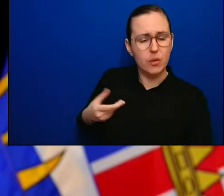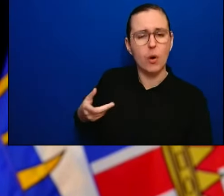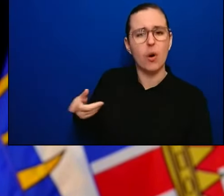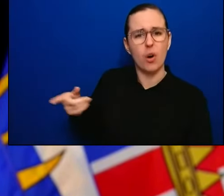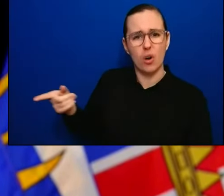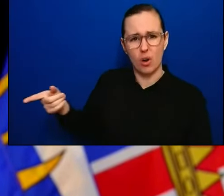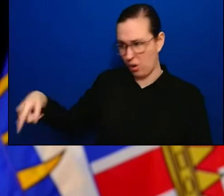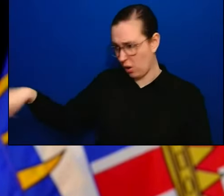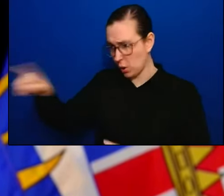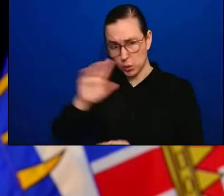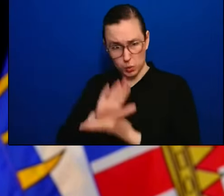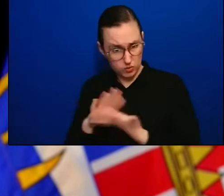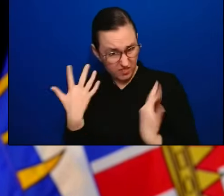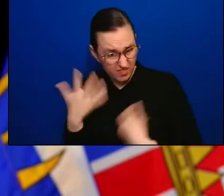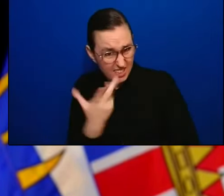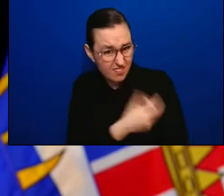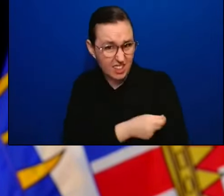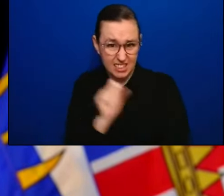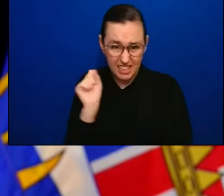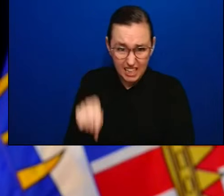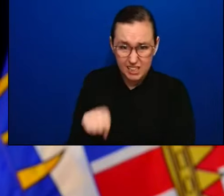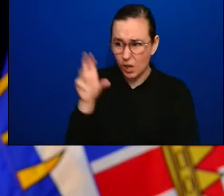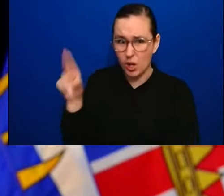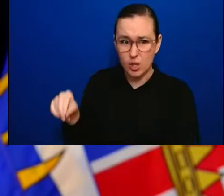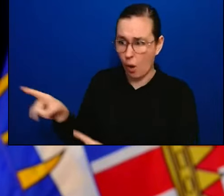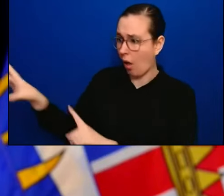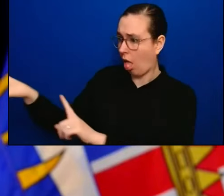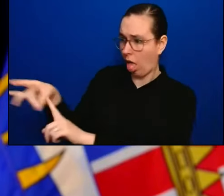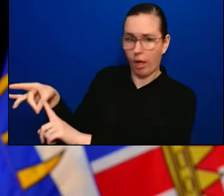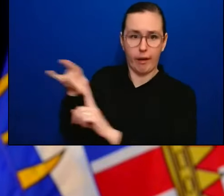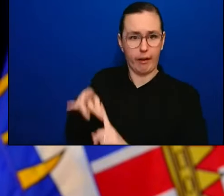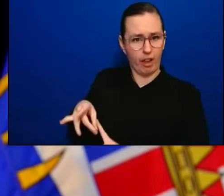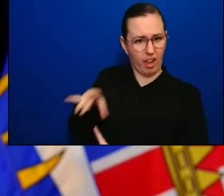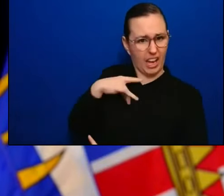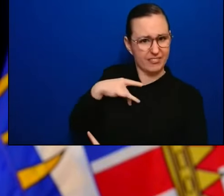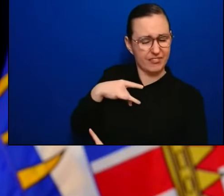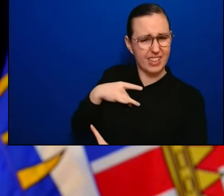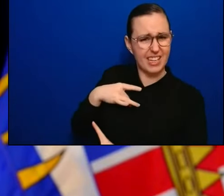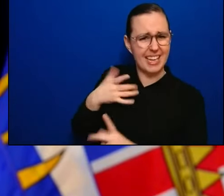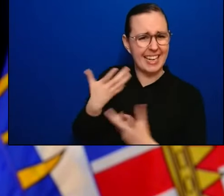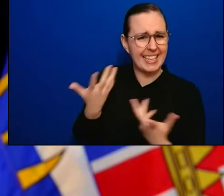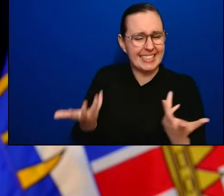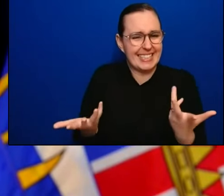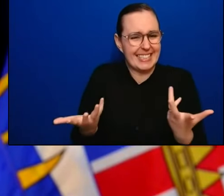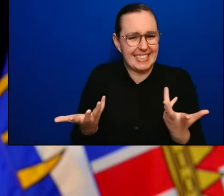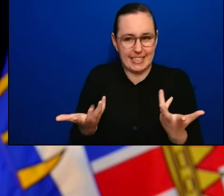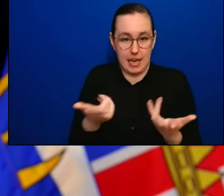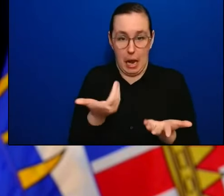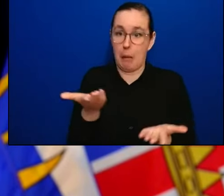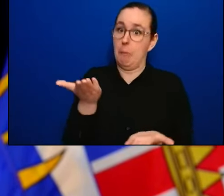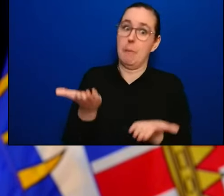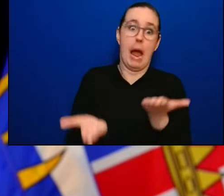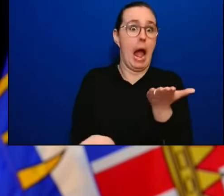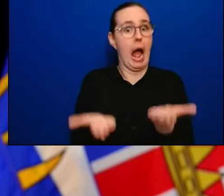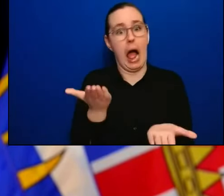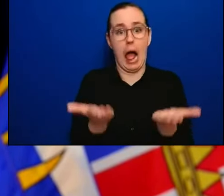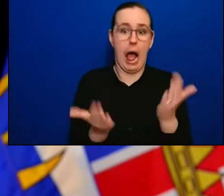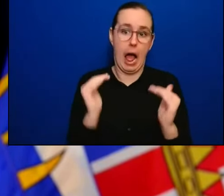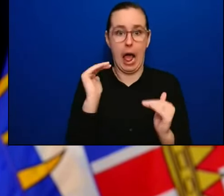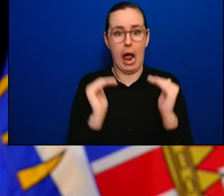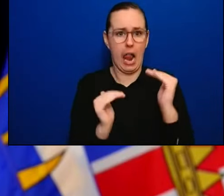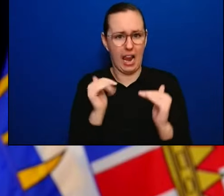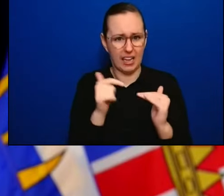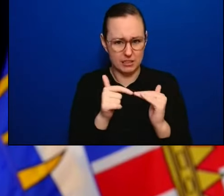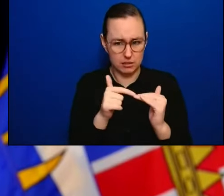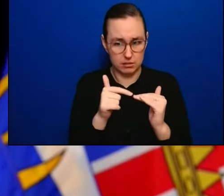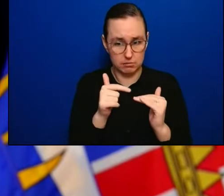How do you articulate the balance between someone losing their life as as we're seeing multiple people